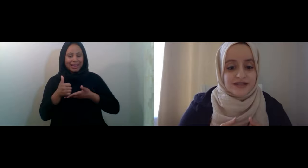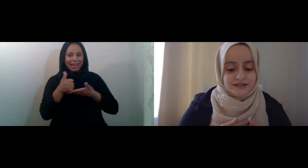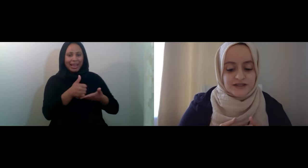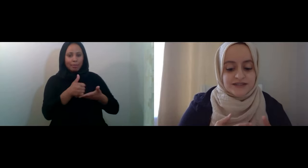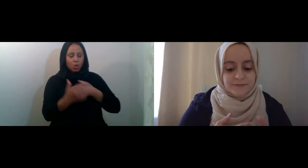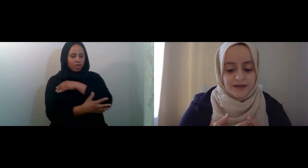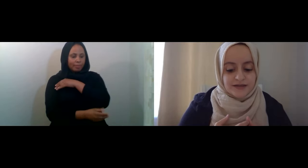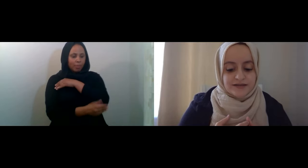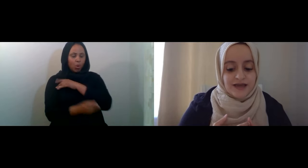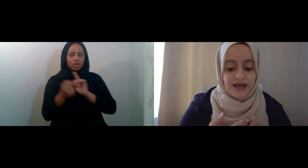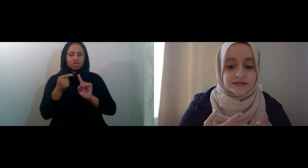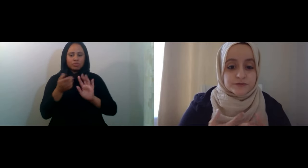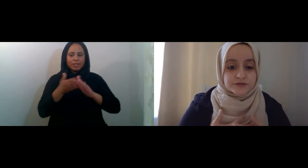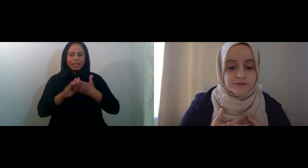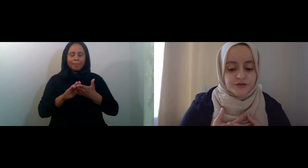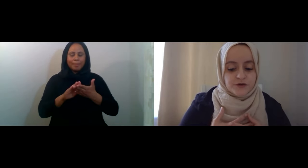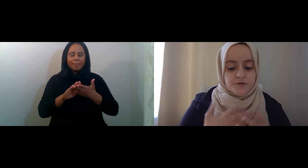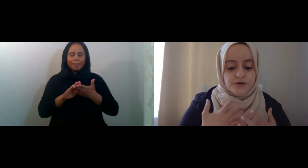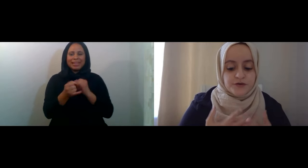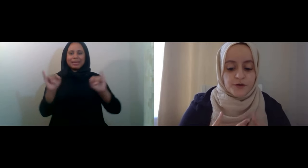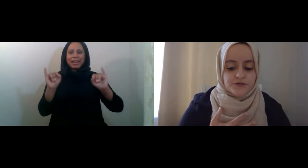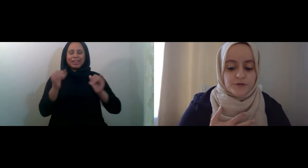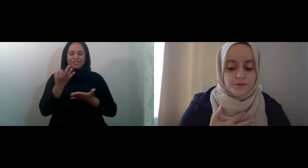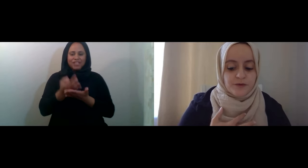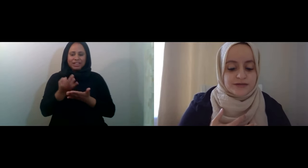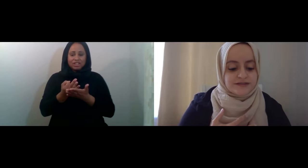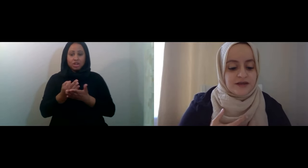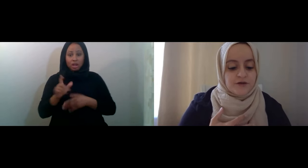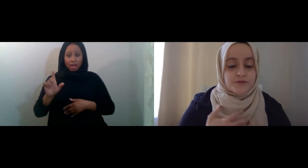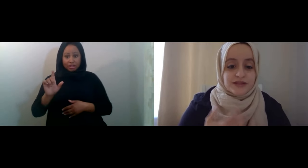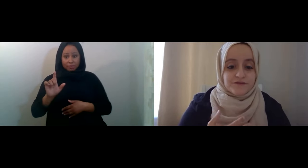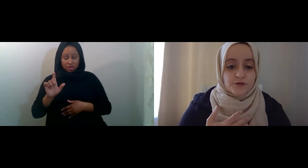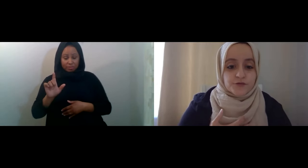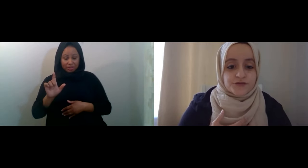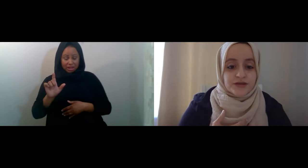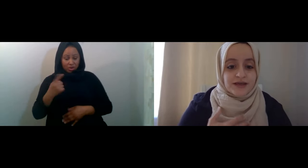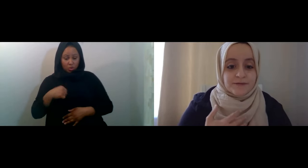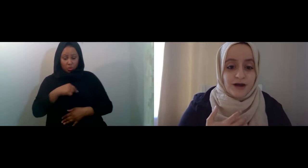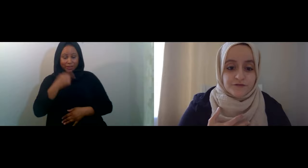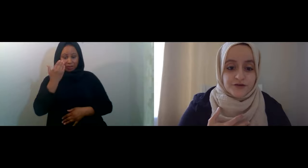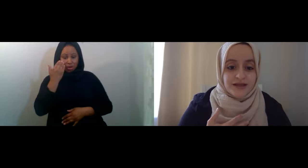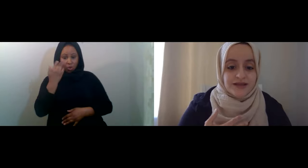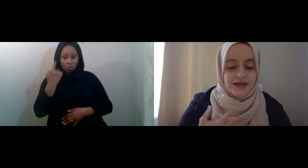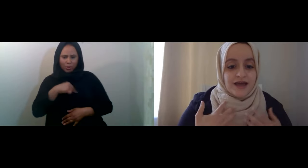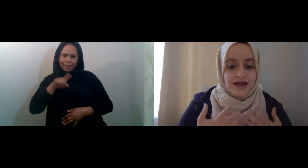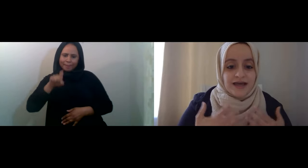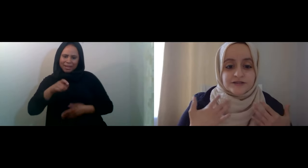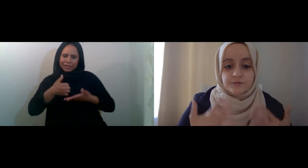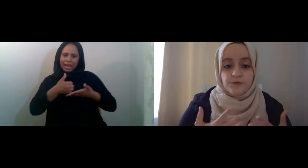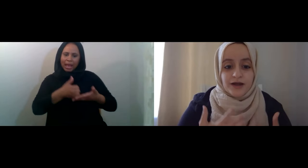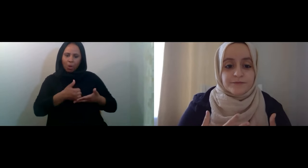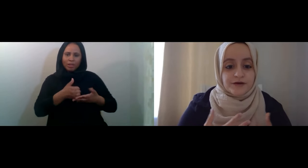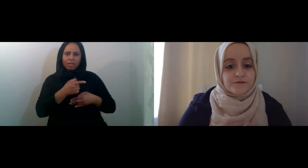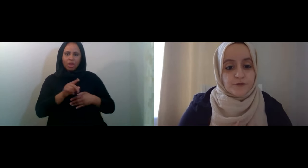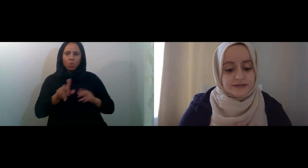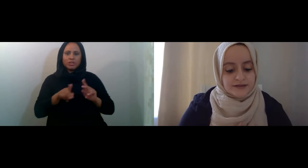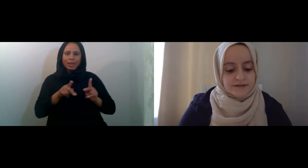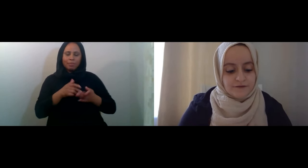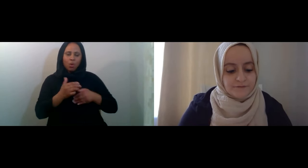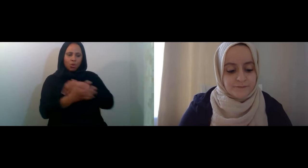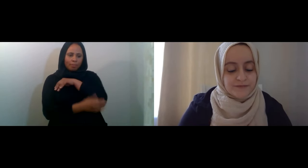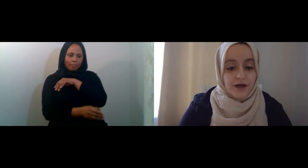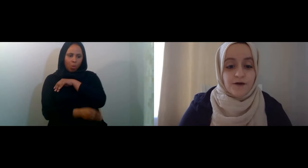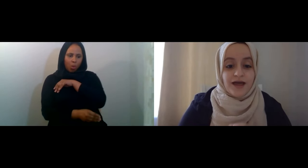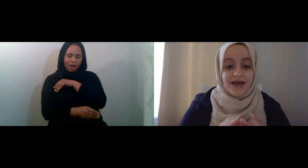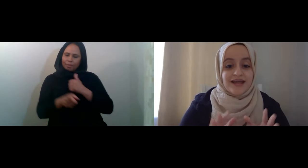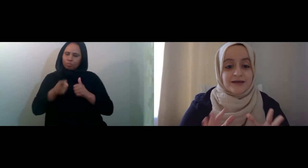to be financially independent. As Muslims, we know that we must relieve those in poverty as our primary focus in